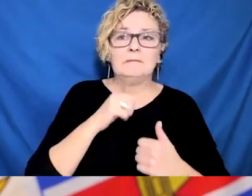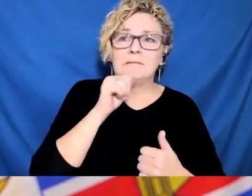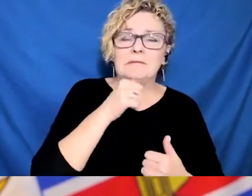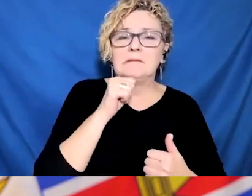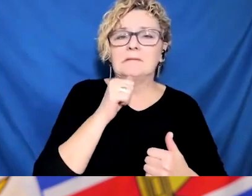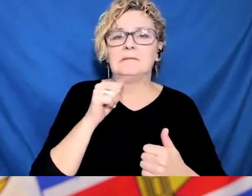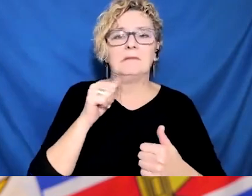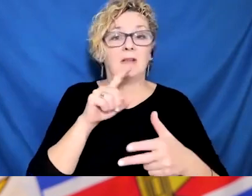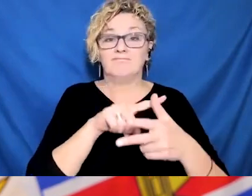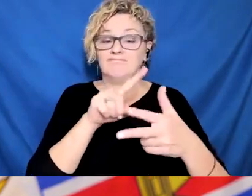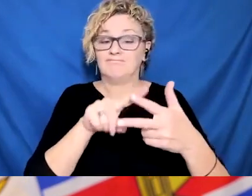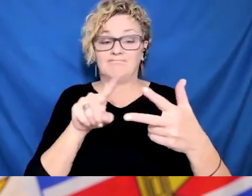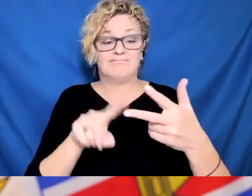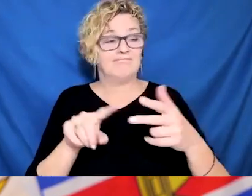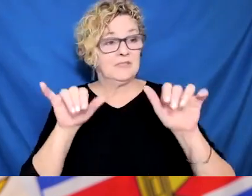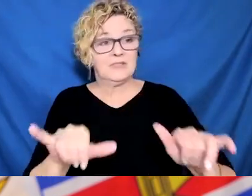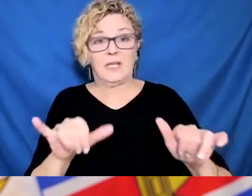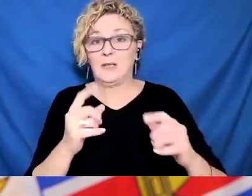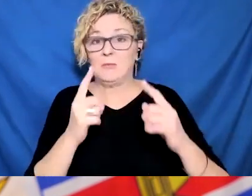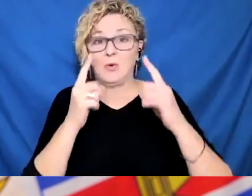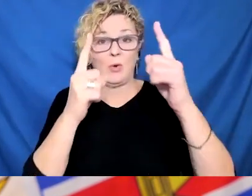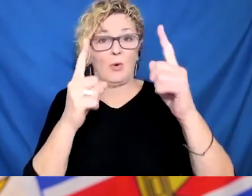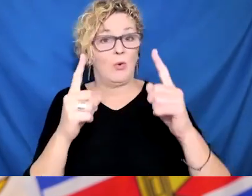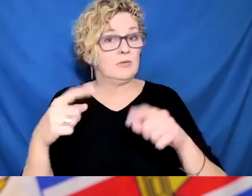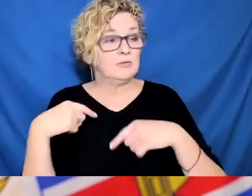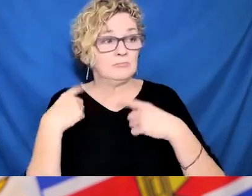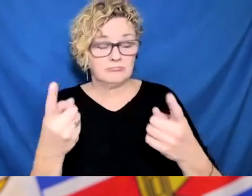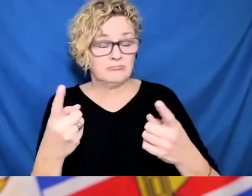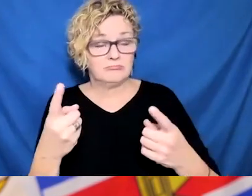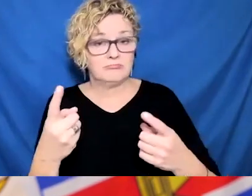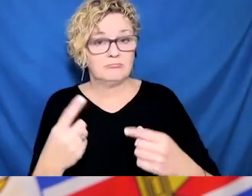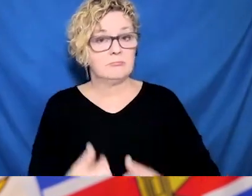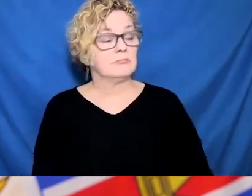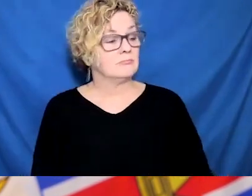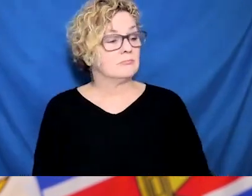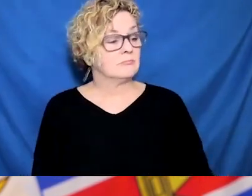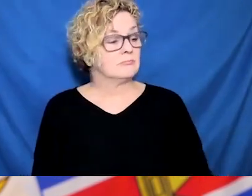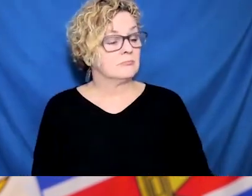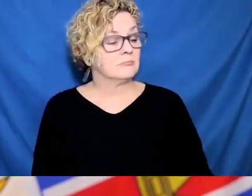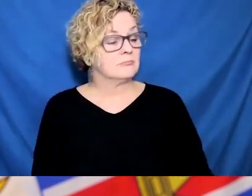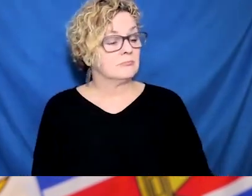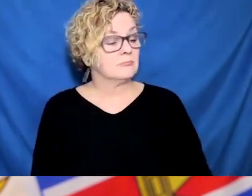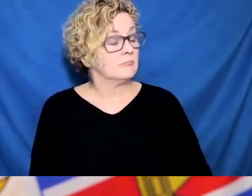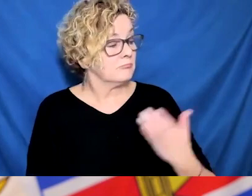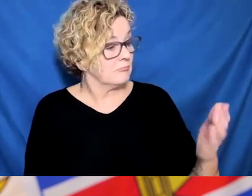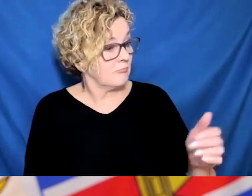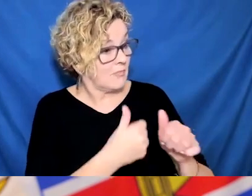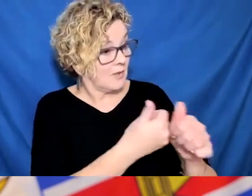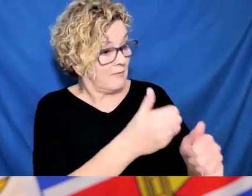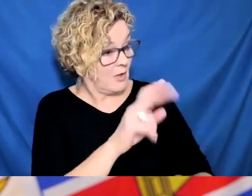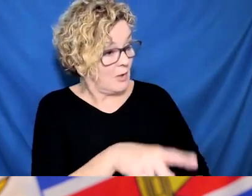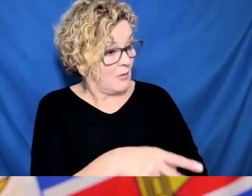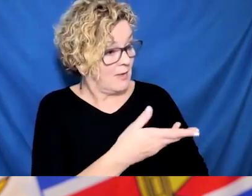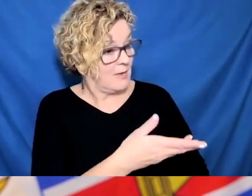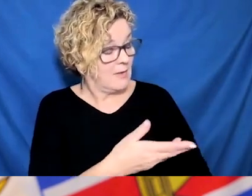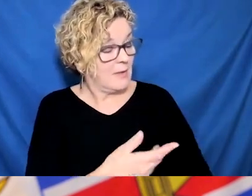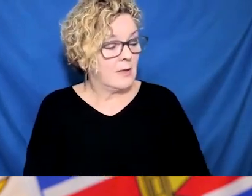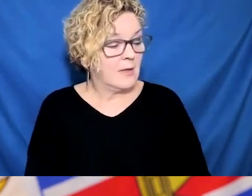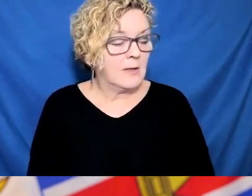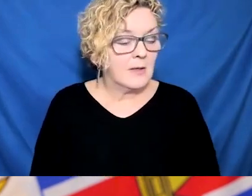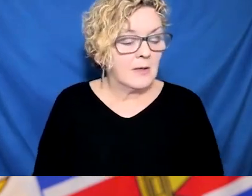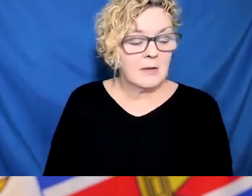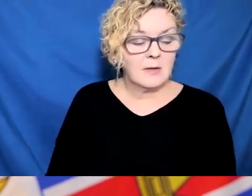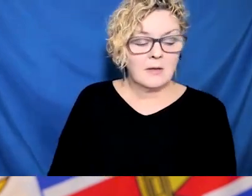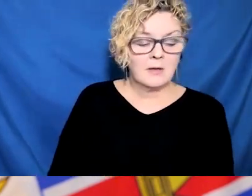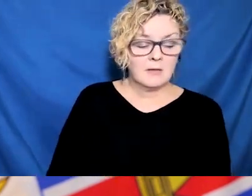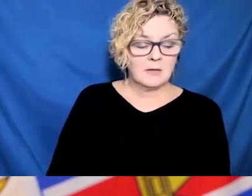were using to help manage in other strains of the virus, particularly Delta, which was more infectious and